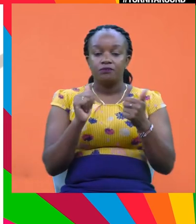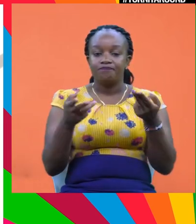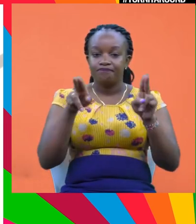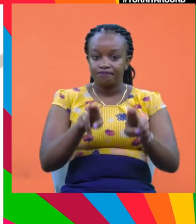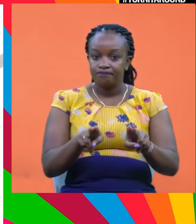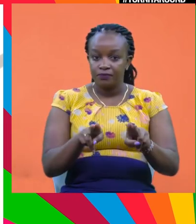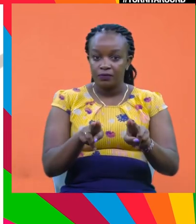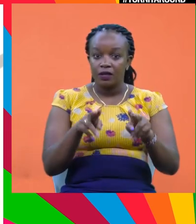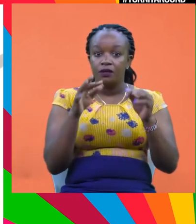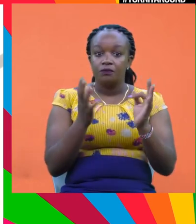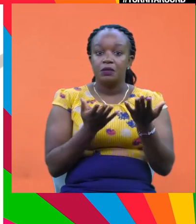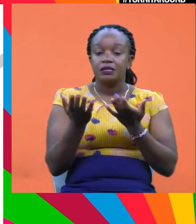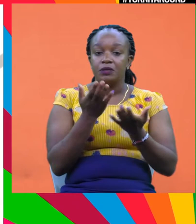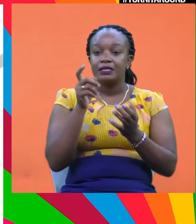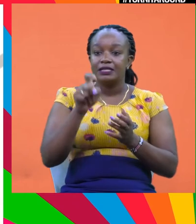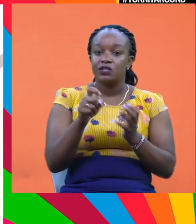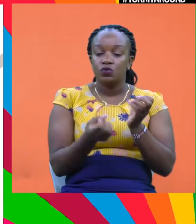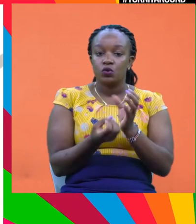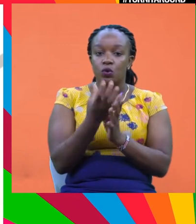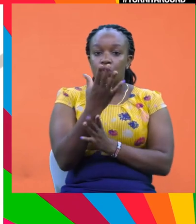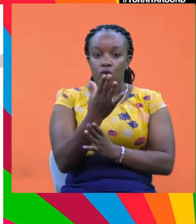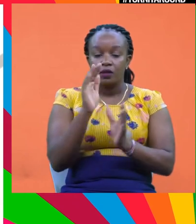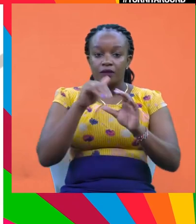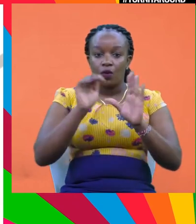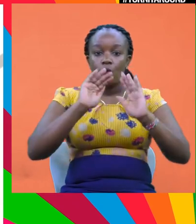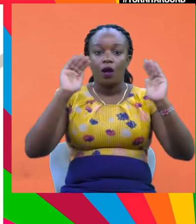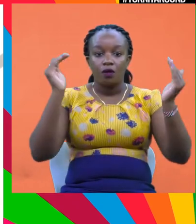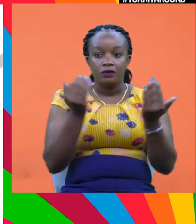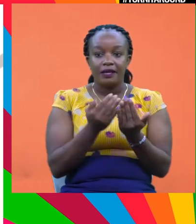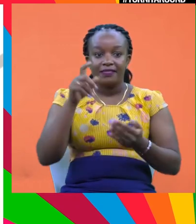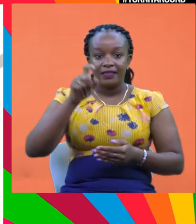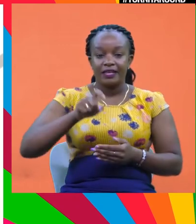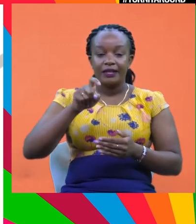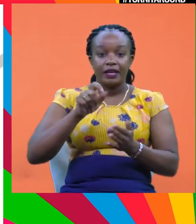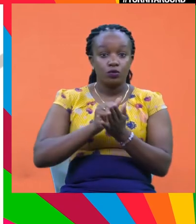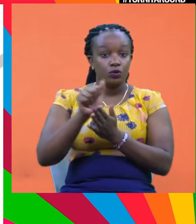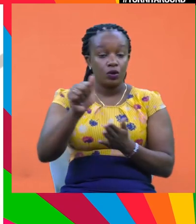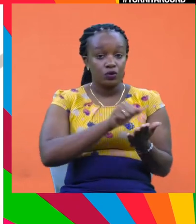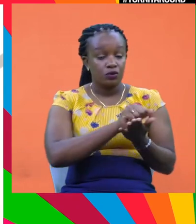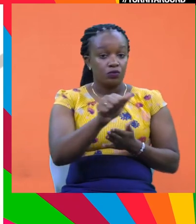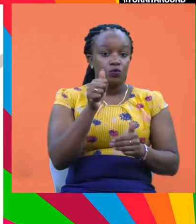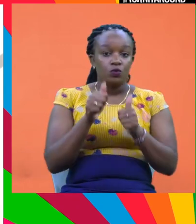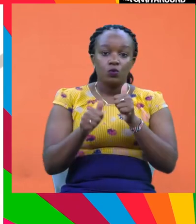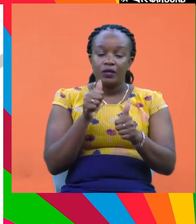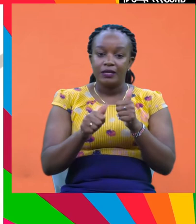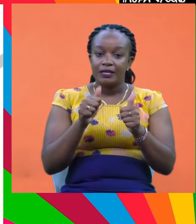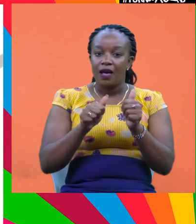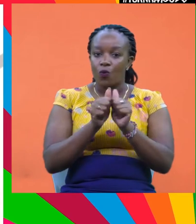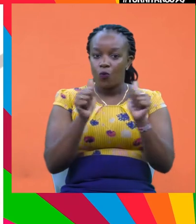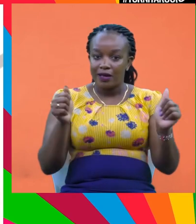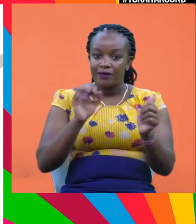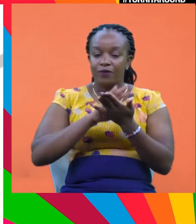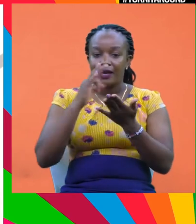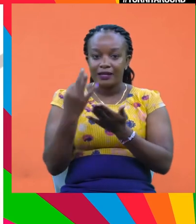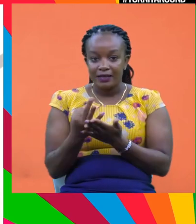businesses to be able to to grow and to be able to expand around the world, they need products that are, you know, technically sound. They